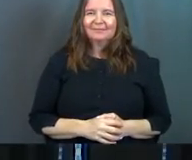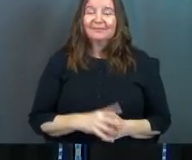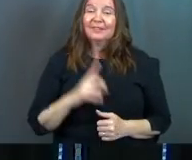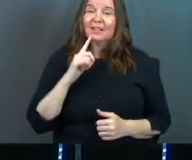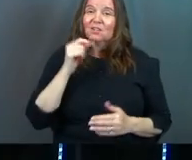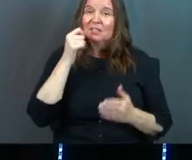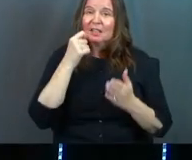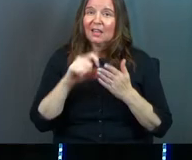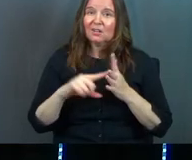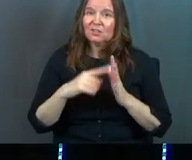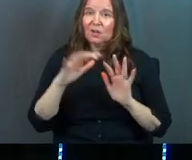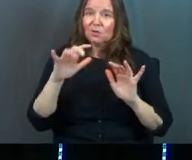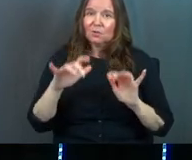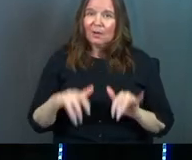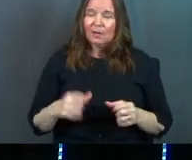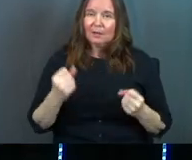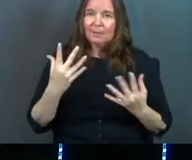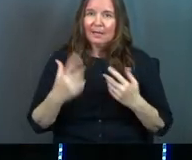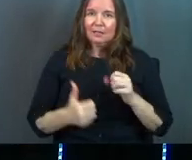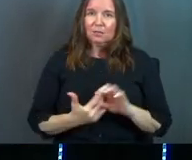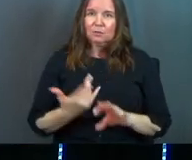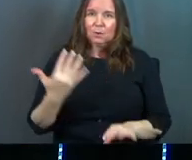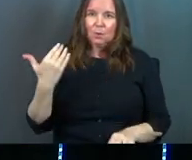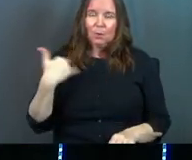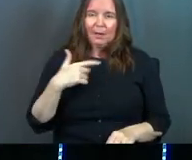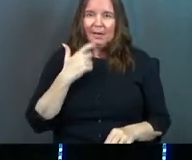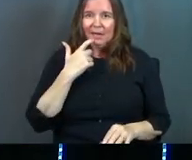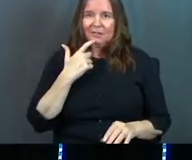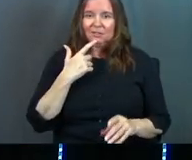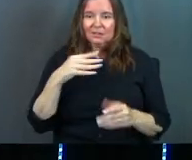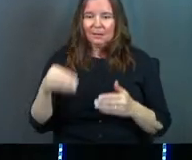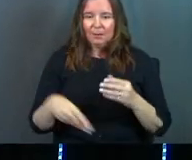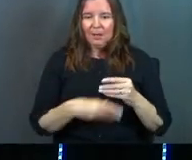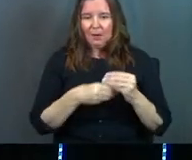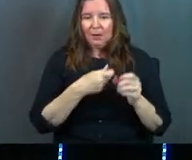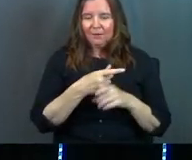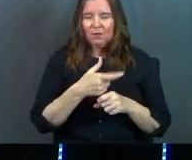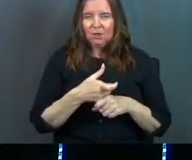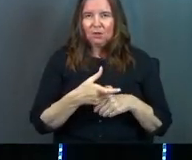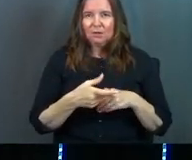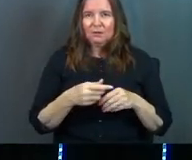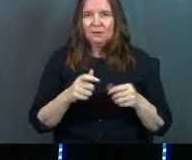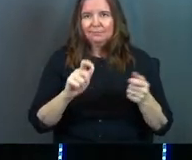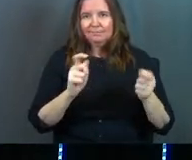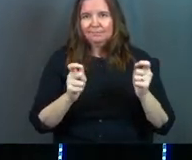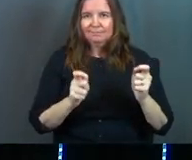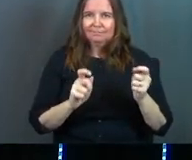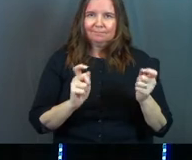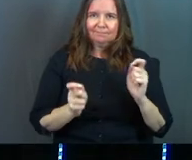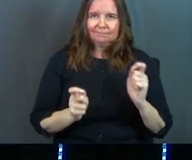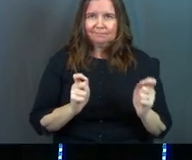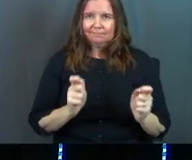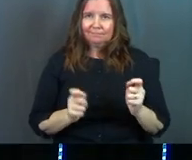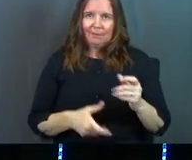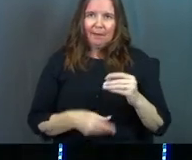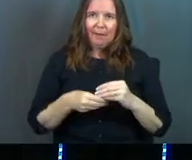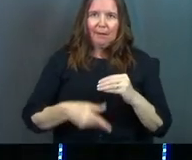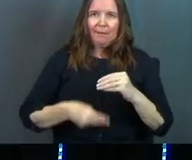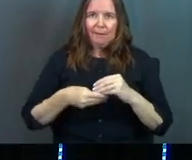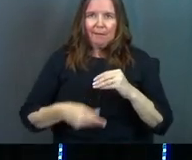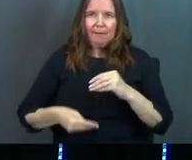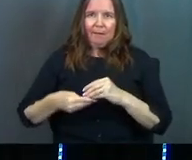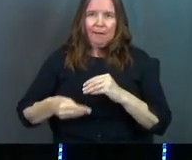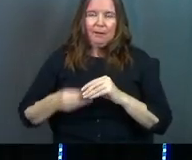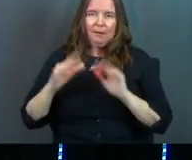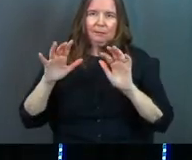There's this letter I started writing to her years ago, and I just keep pulling it out every year and shaping it and refining it and adding more stuff